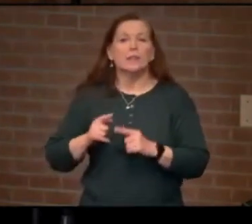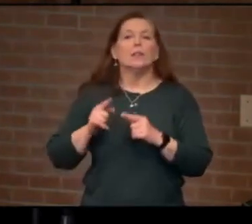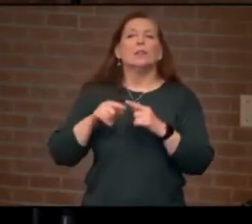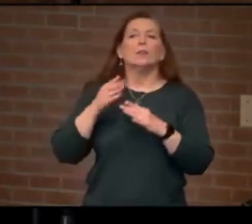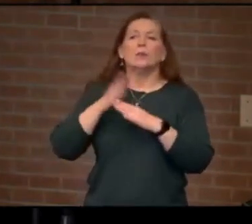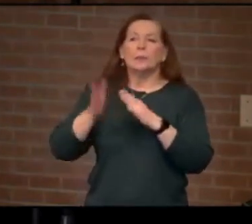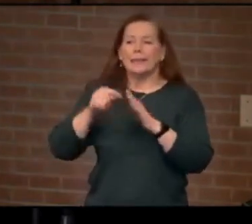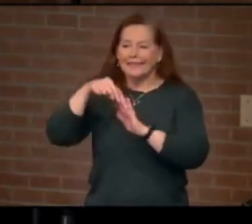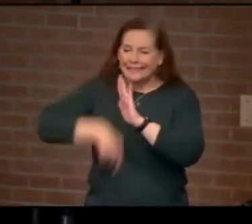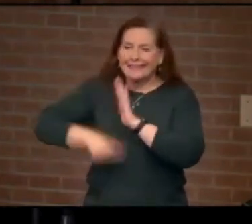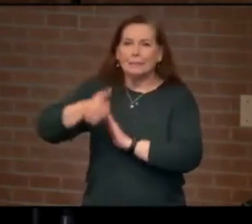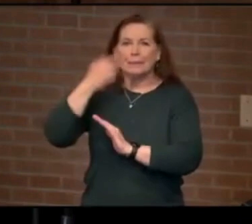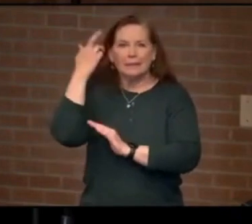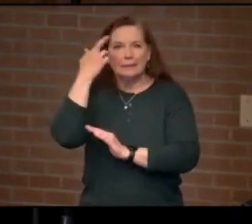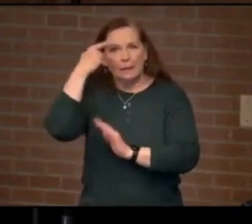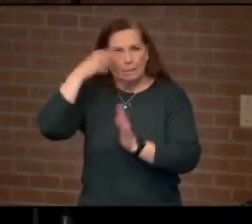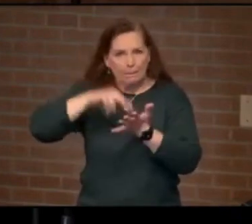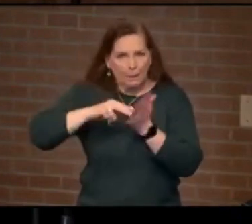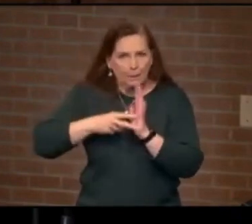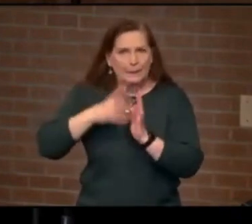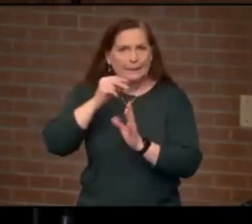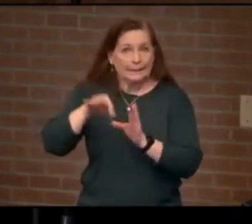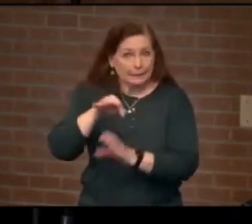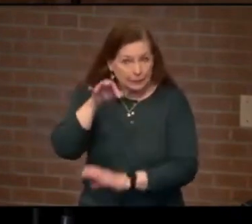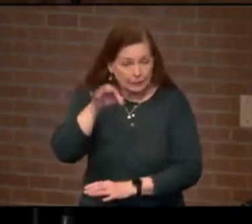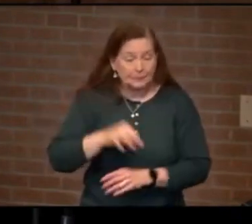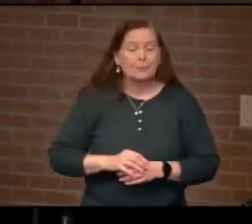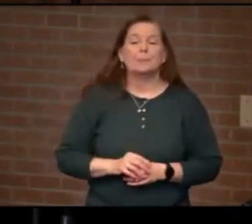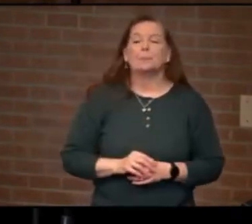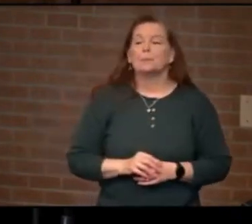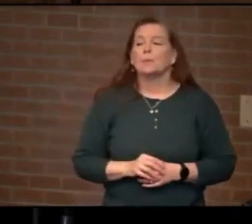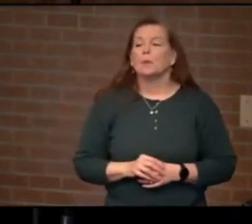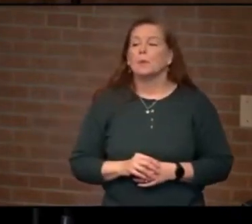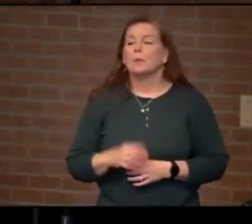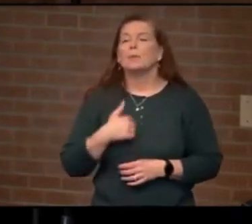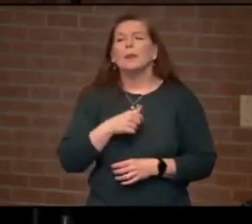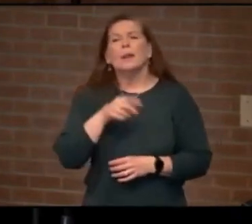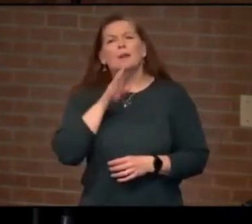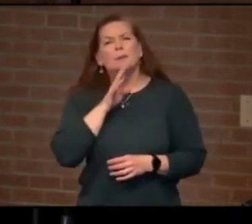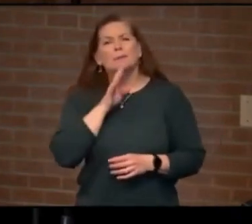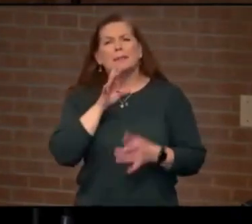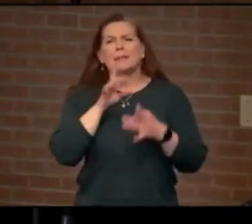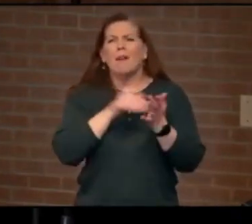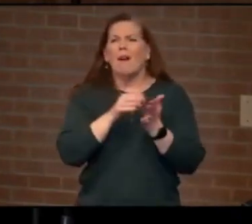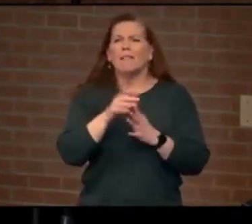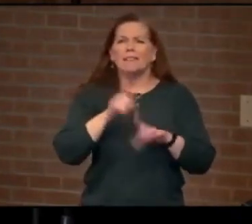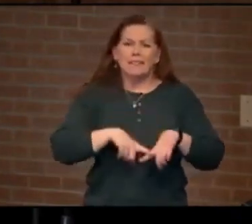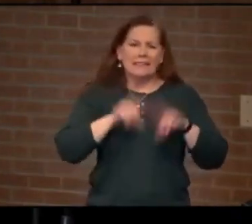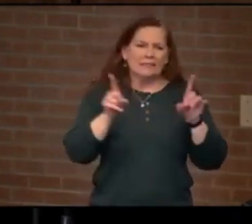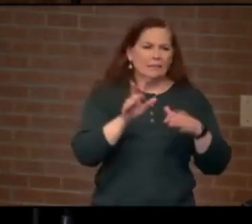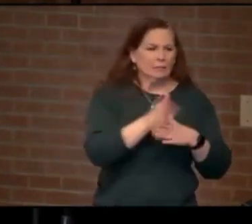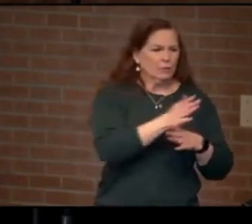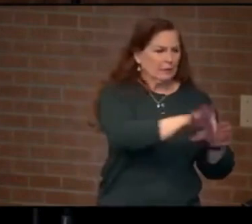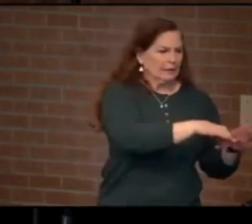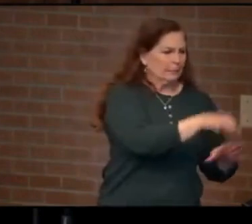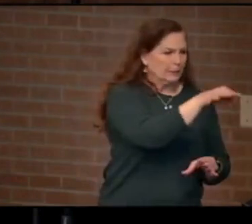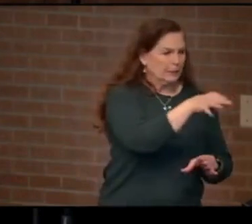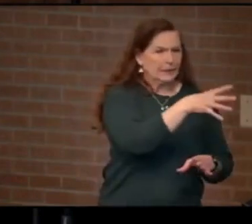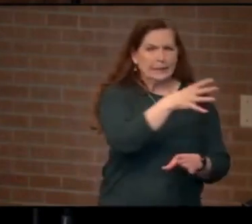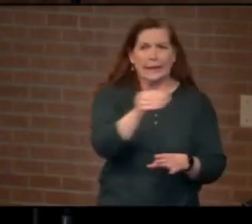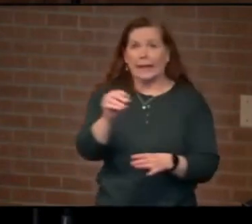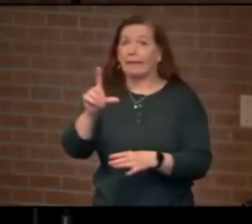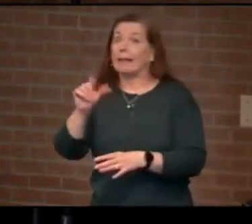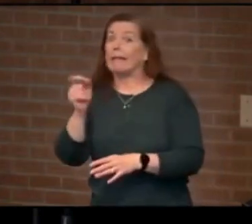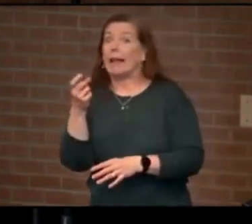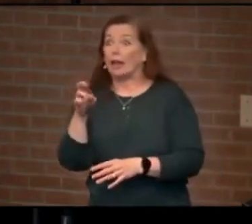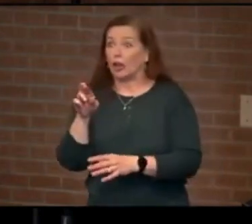purpose and spirit. We speak often of the difference between the spirit and the letter of